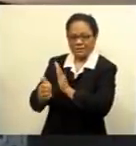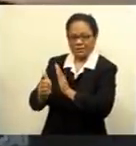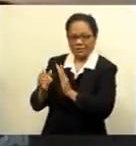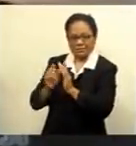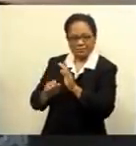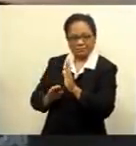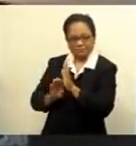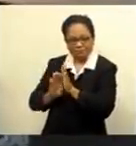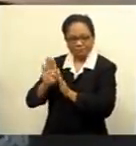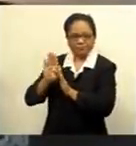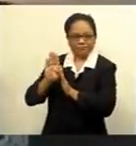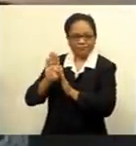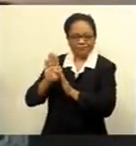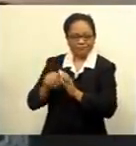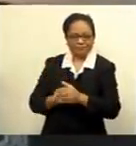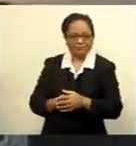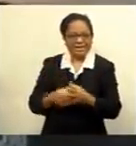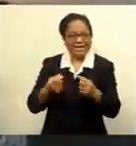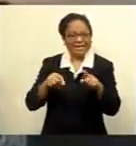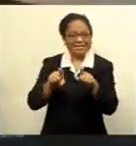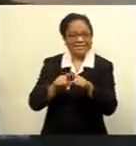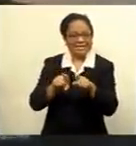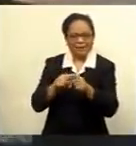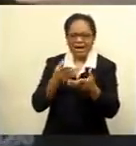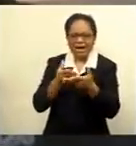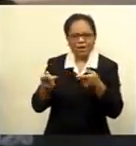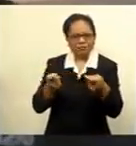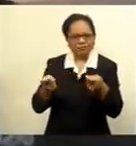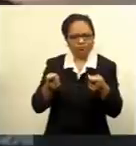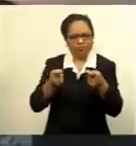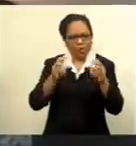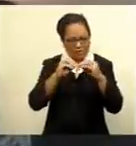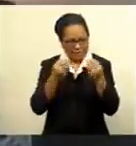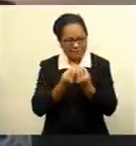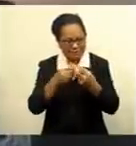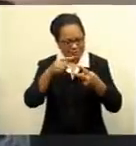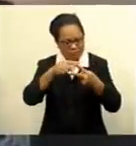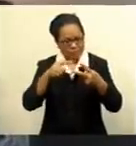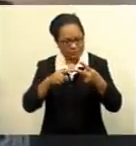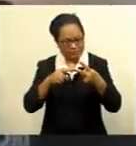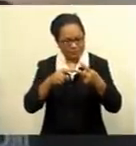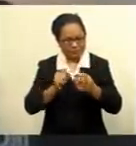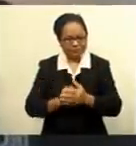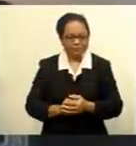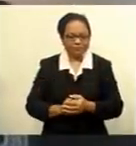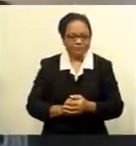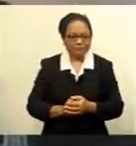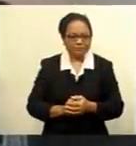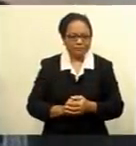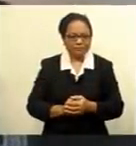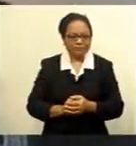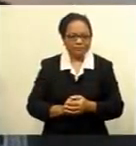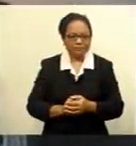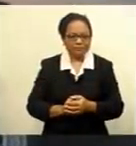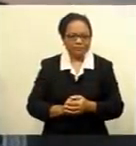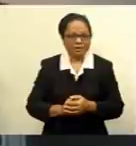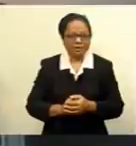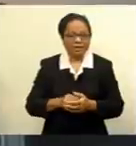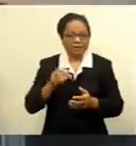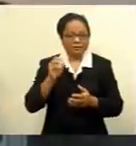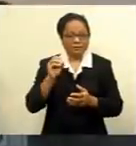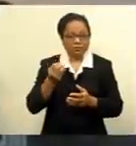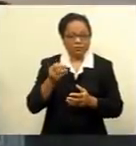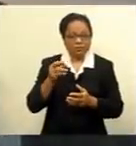and also on governance. Capacity development, the sense that in partnership with our international